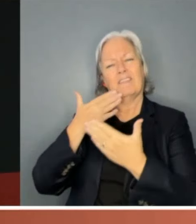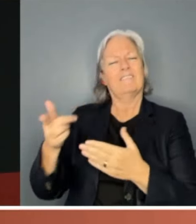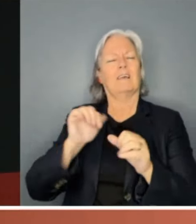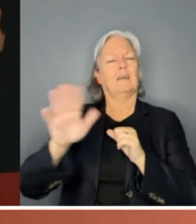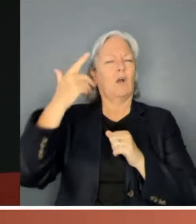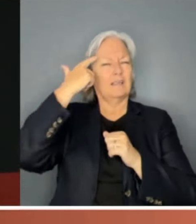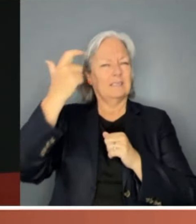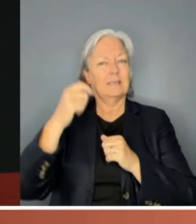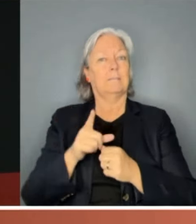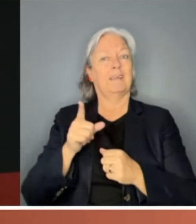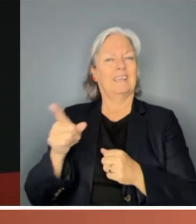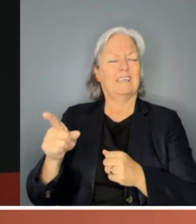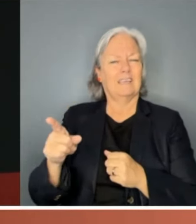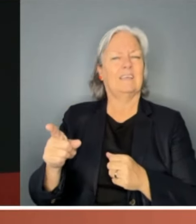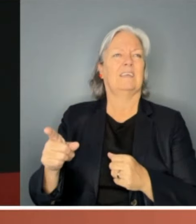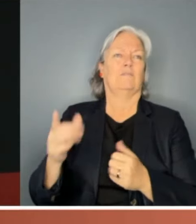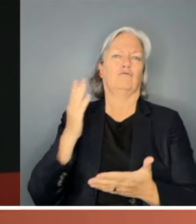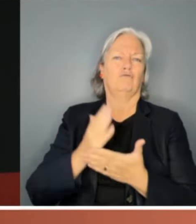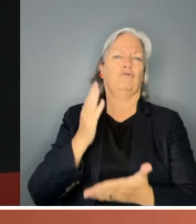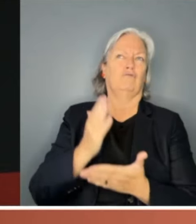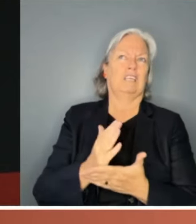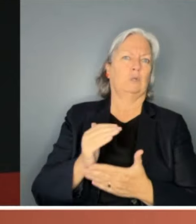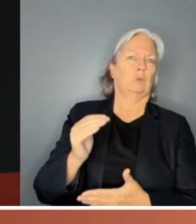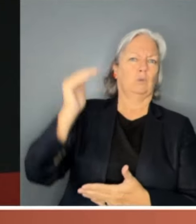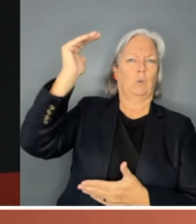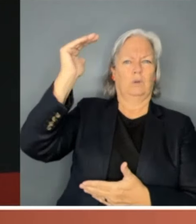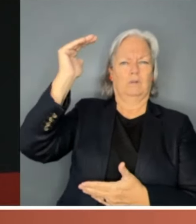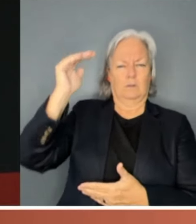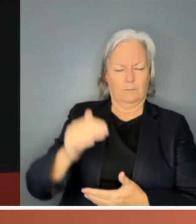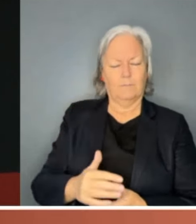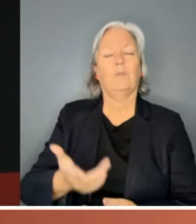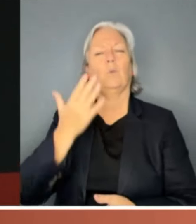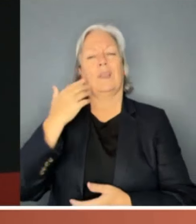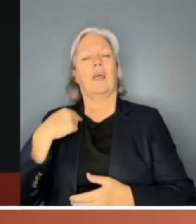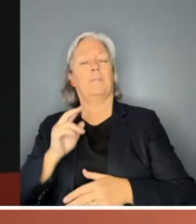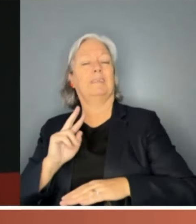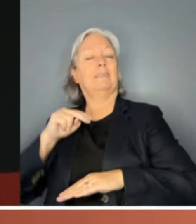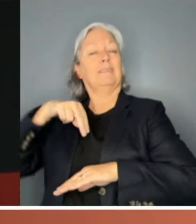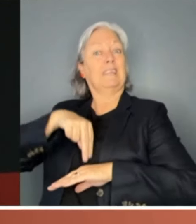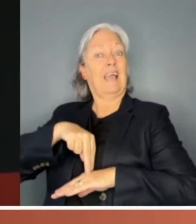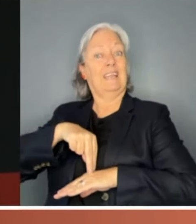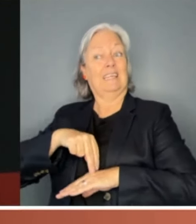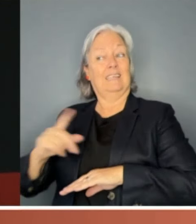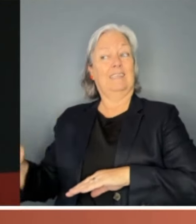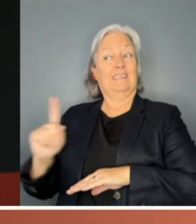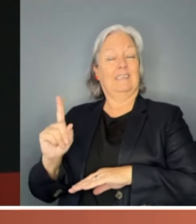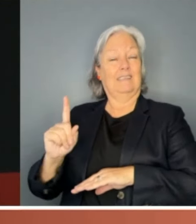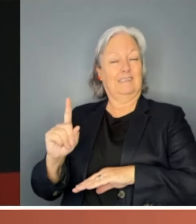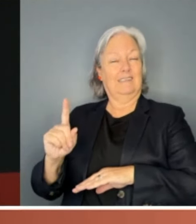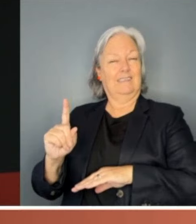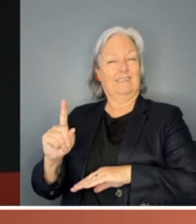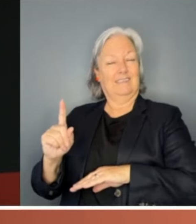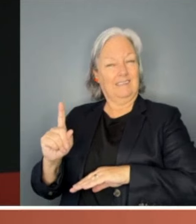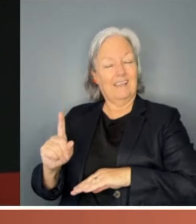very, very tall. And so when I stand beside him, and we're greeting people